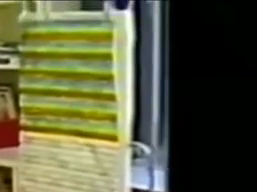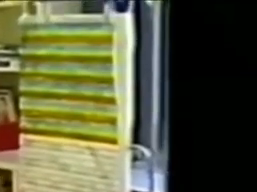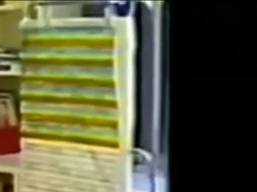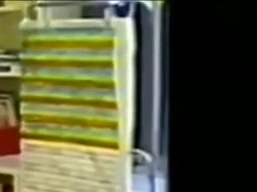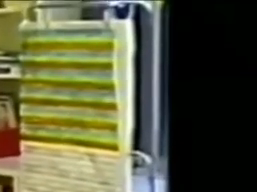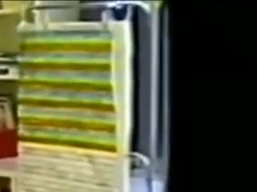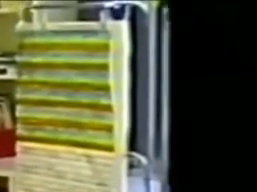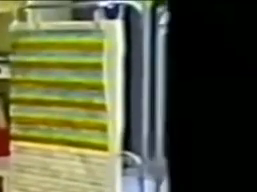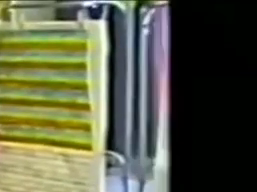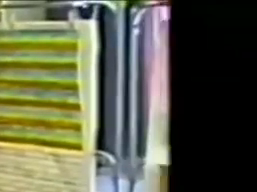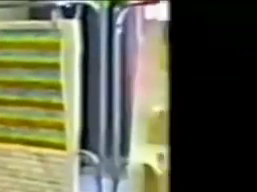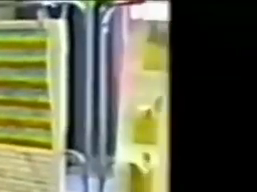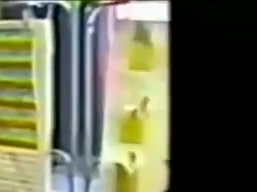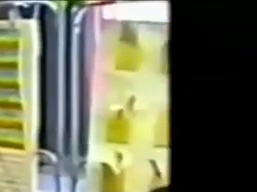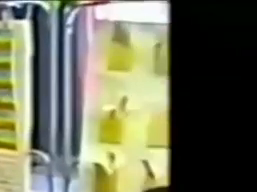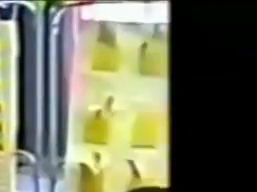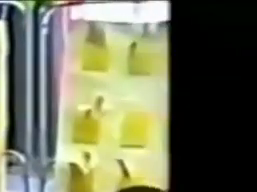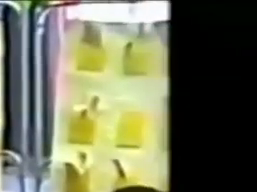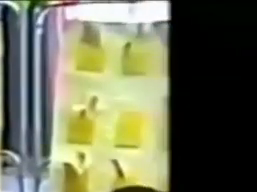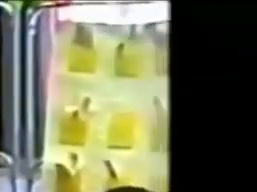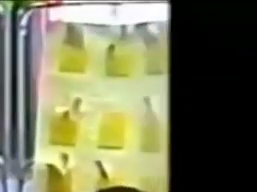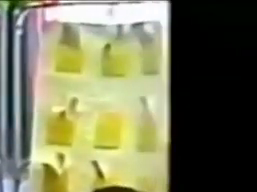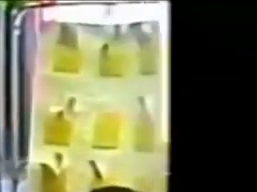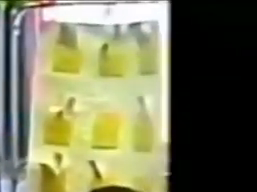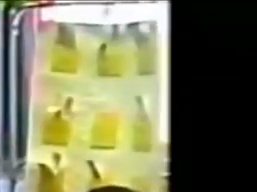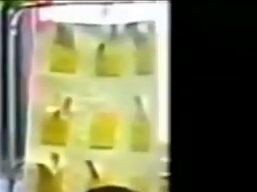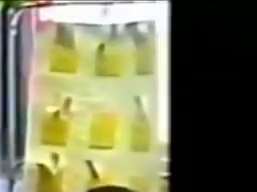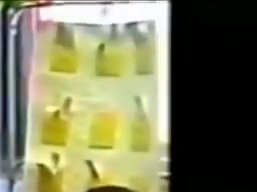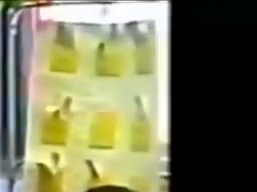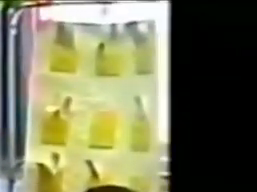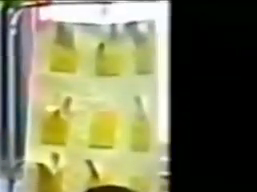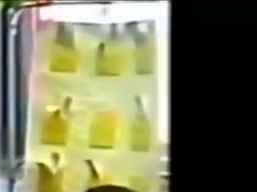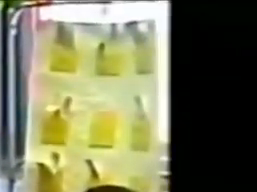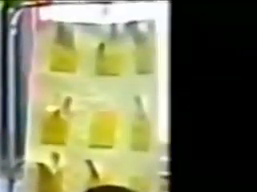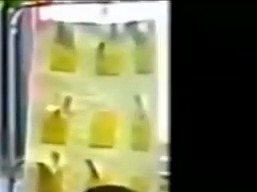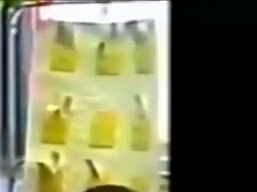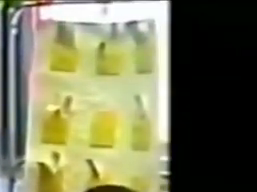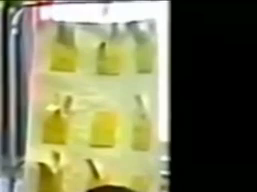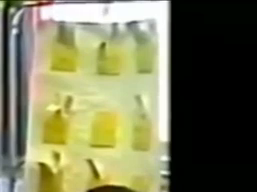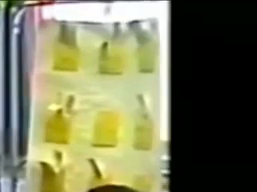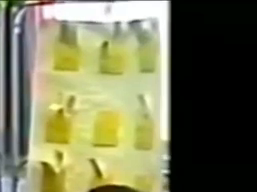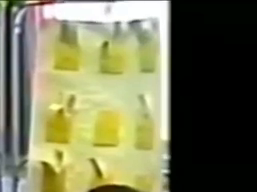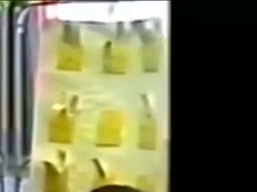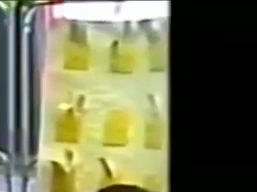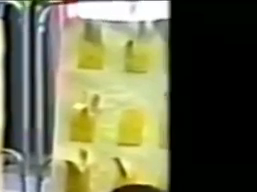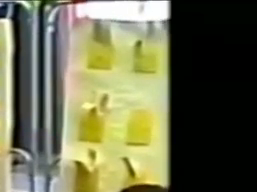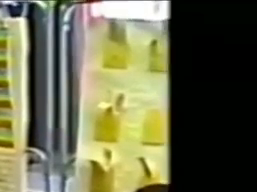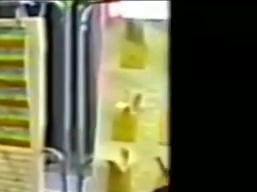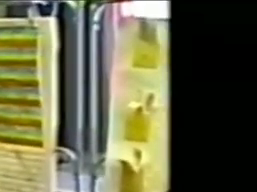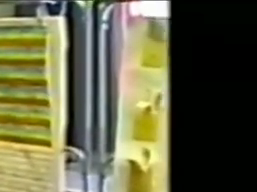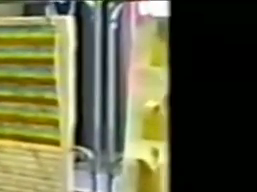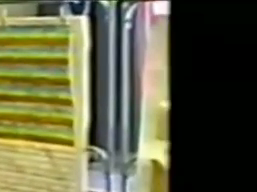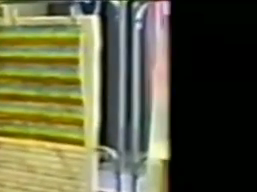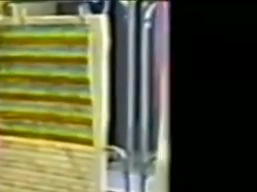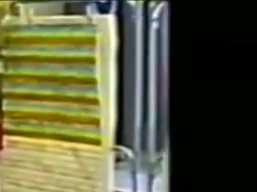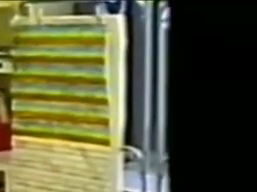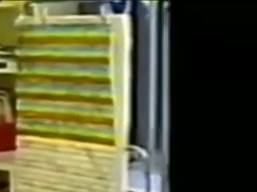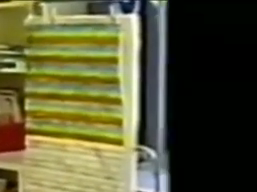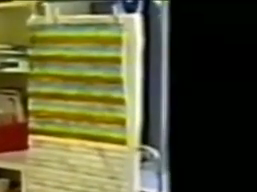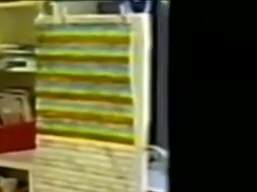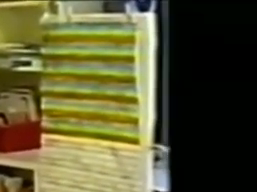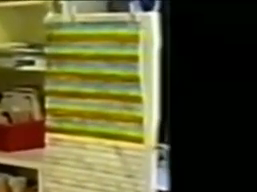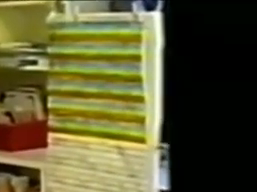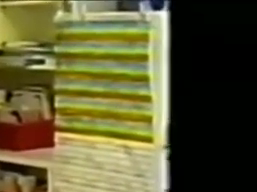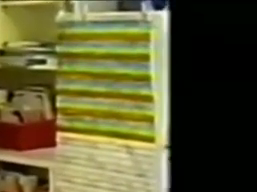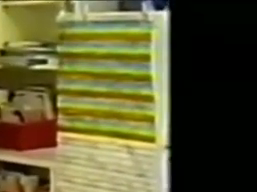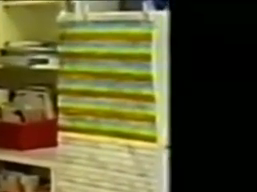Ms. Moss? I'm curious about the star in your story. Why did you have a star in your story? Because there